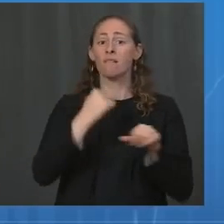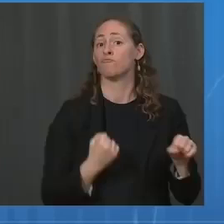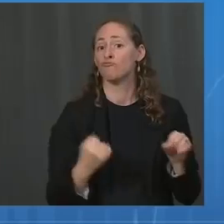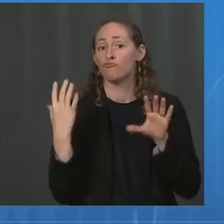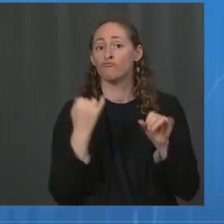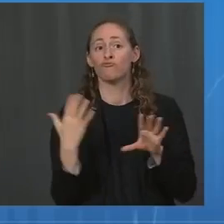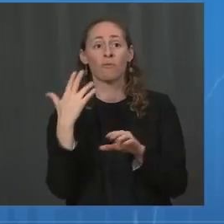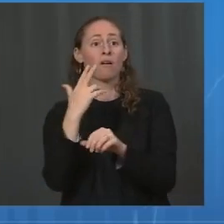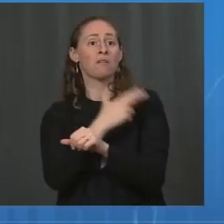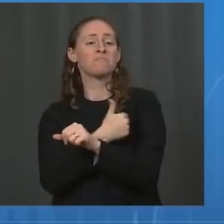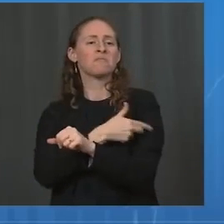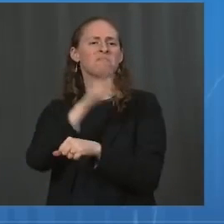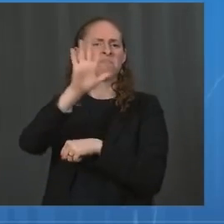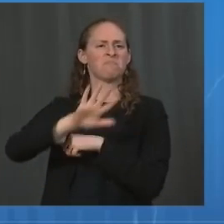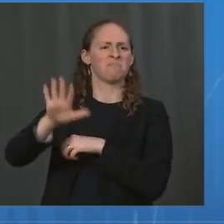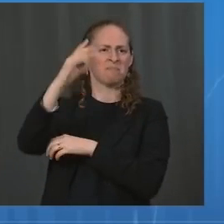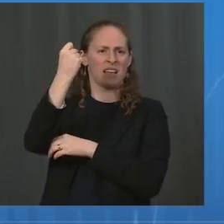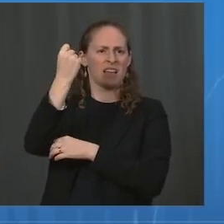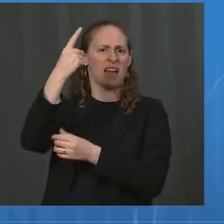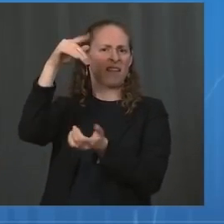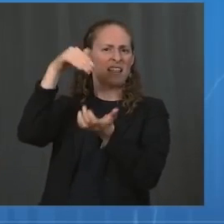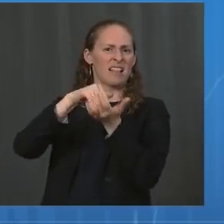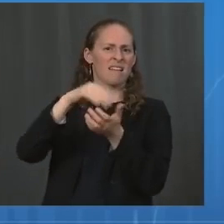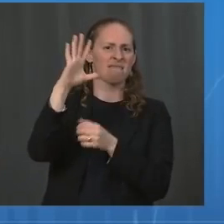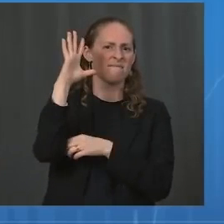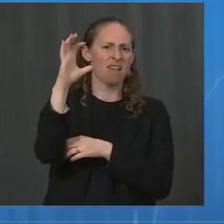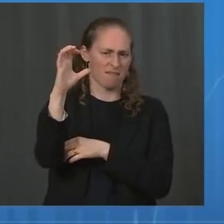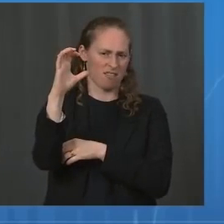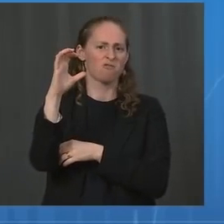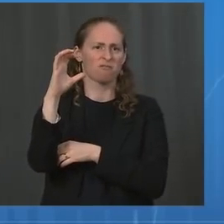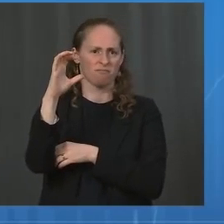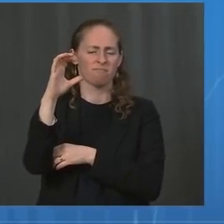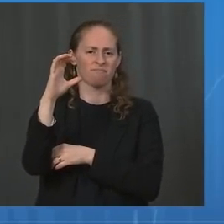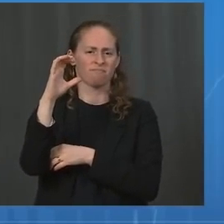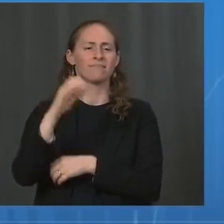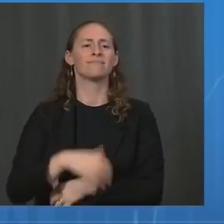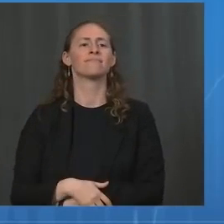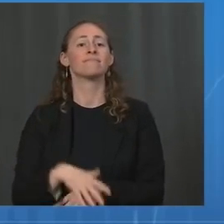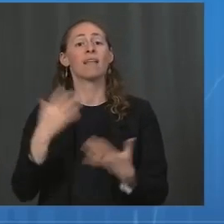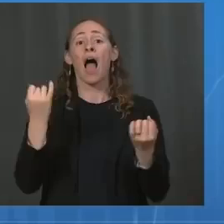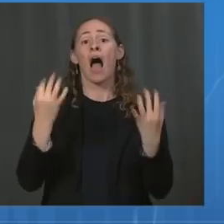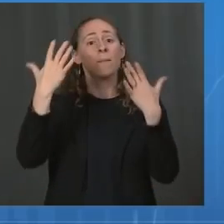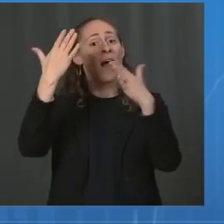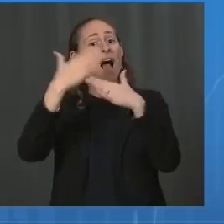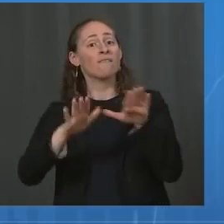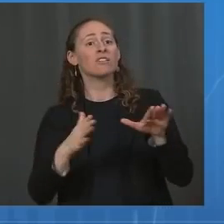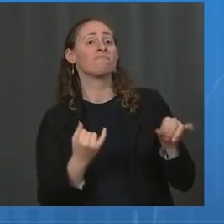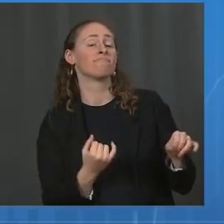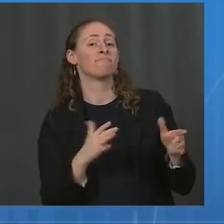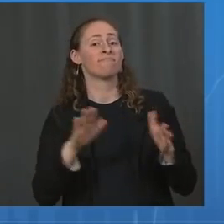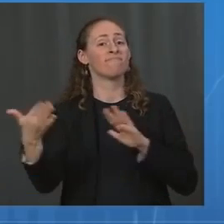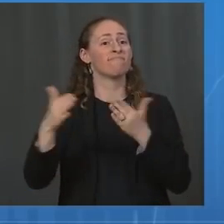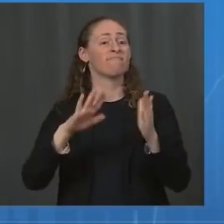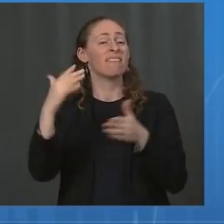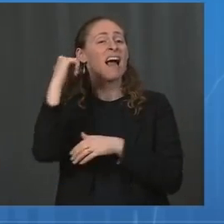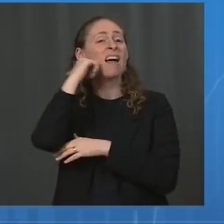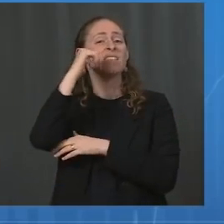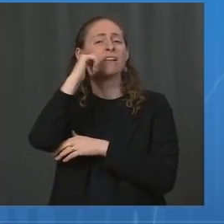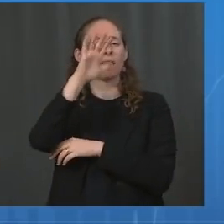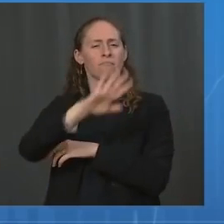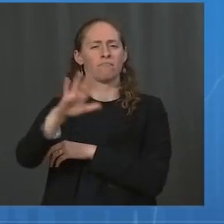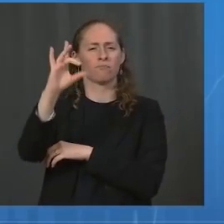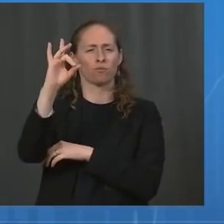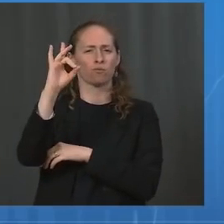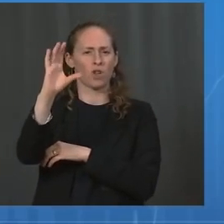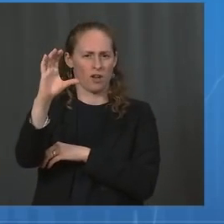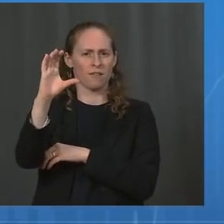cases per day. And our seven-day average of daily deaths has increased to 896 per day. As we prepare